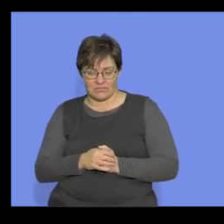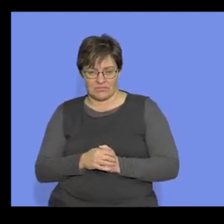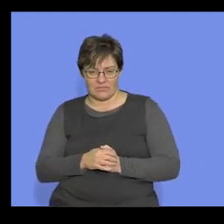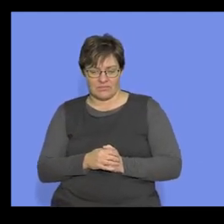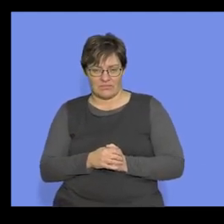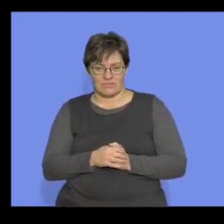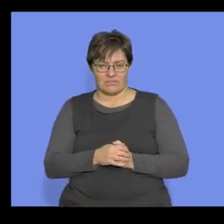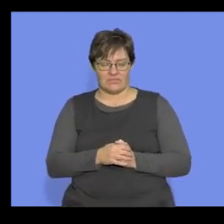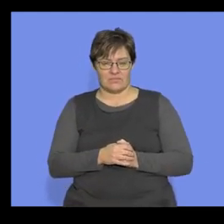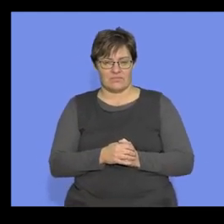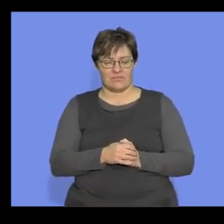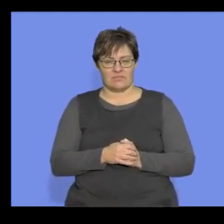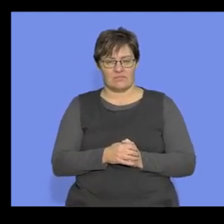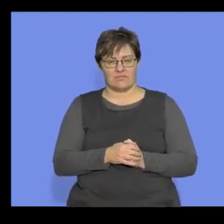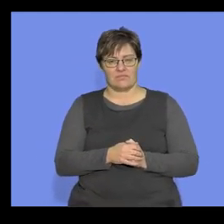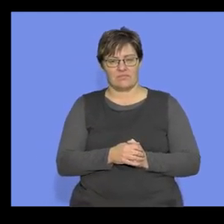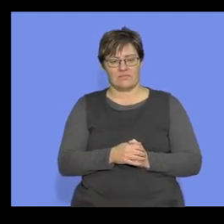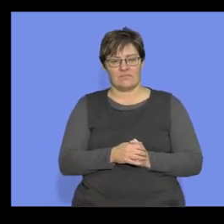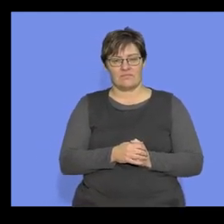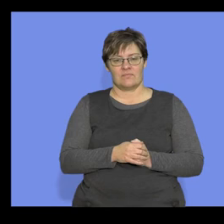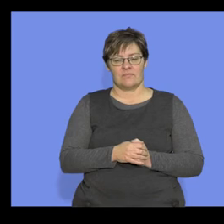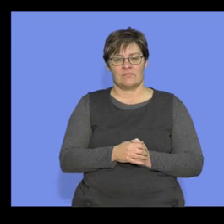the cranium size.